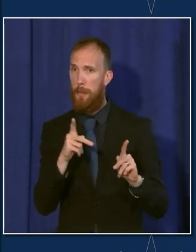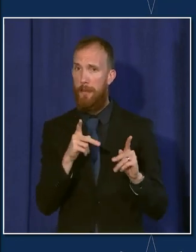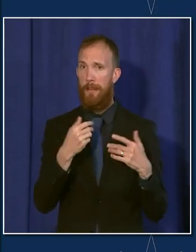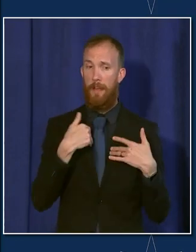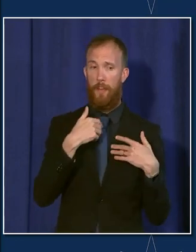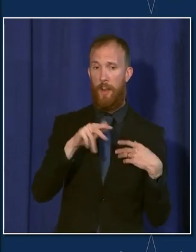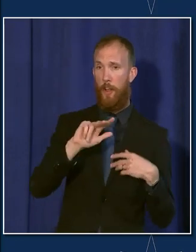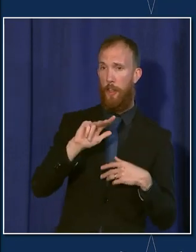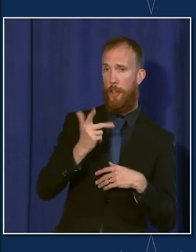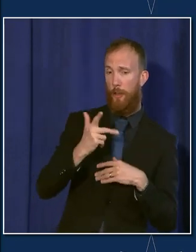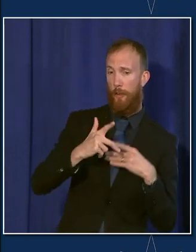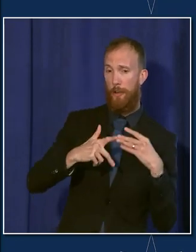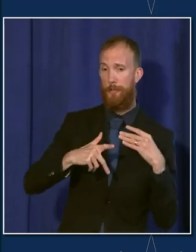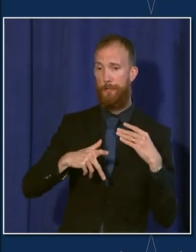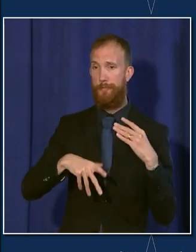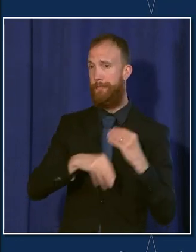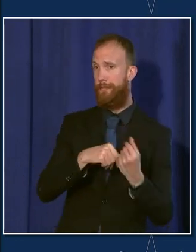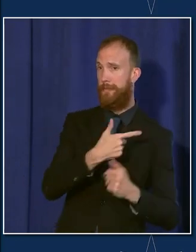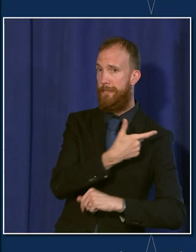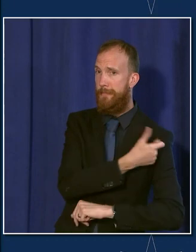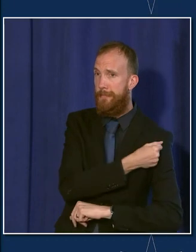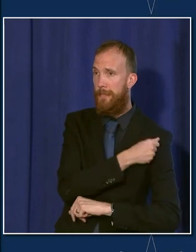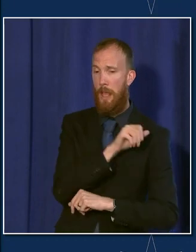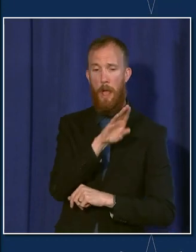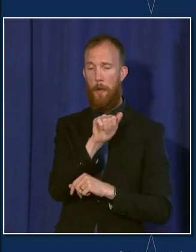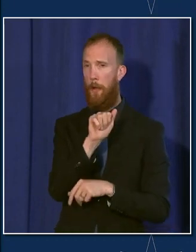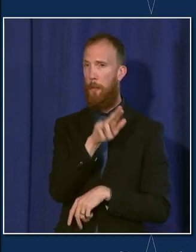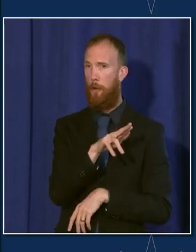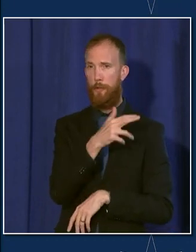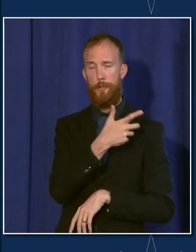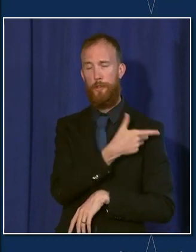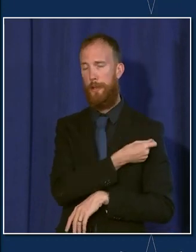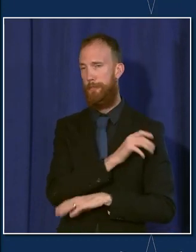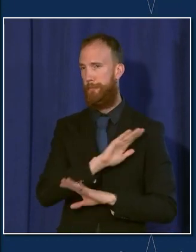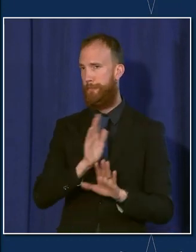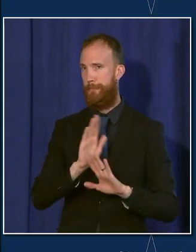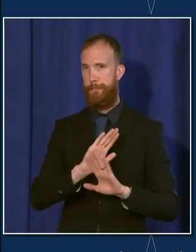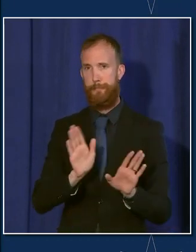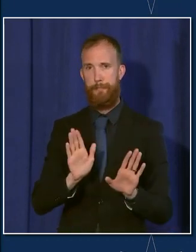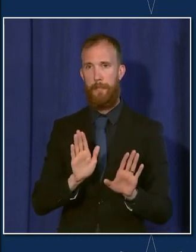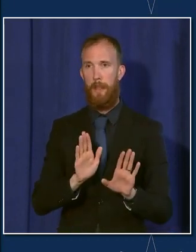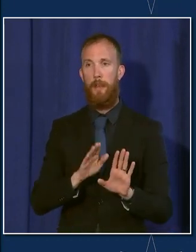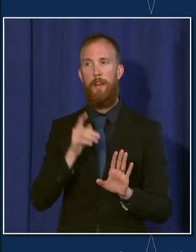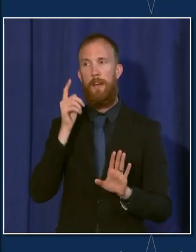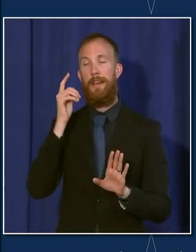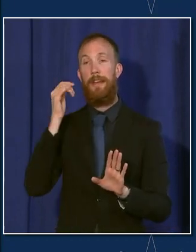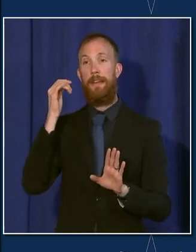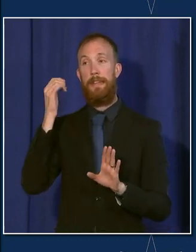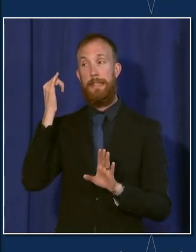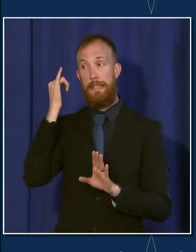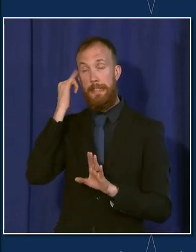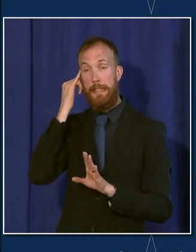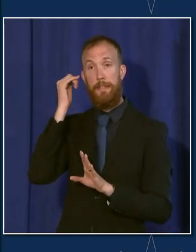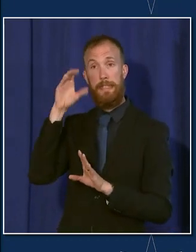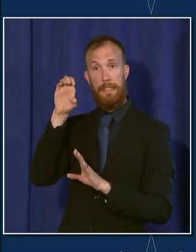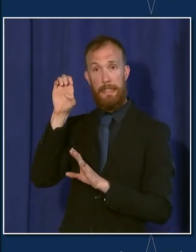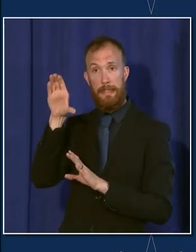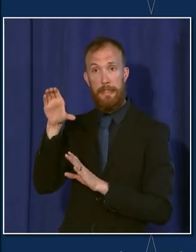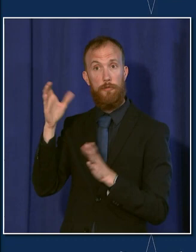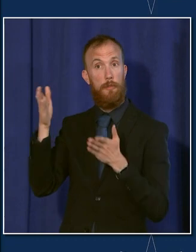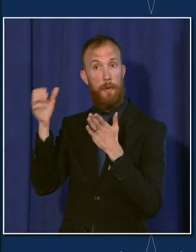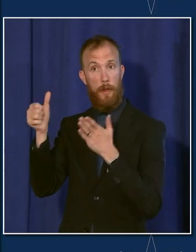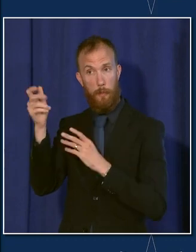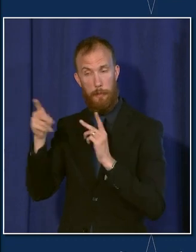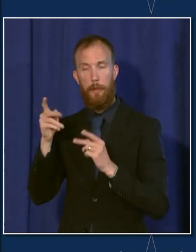population. And we will be sharing data and recommendations for booster shots for other populations as they emerge. There was some